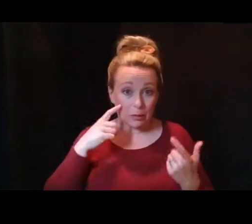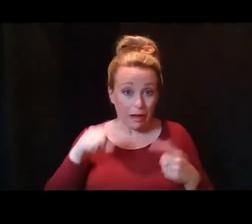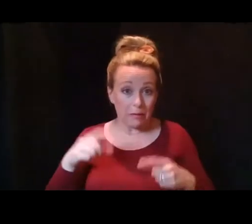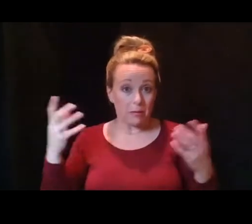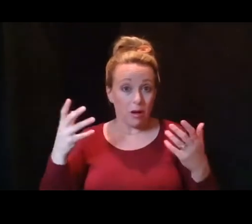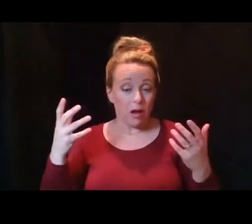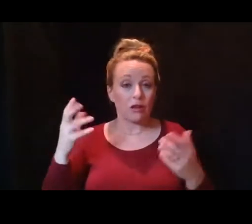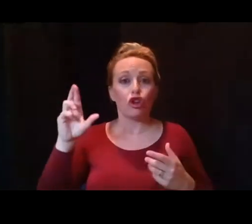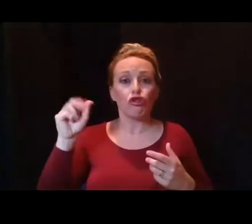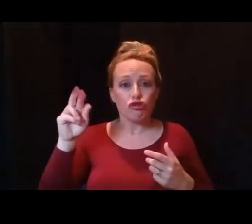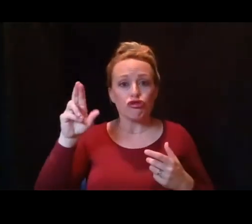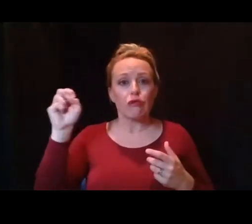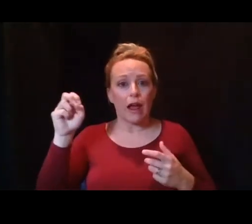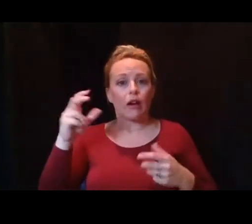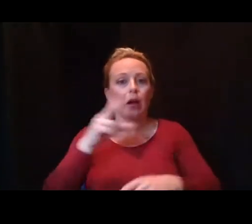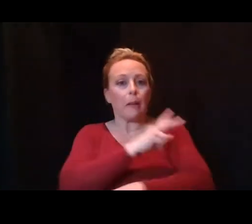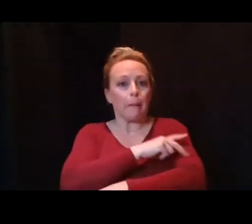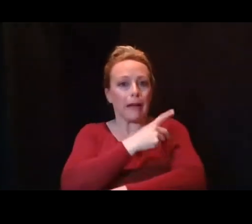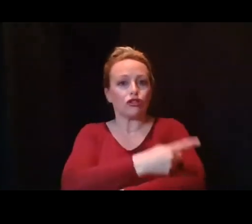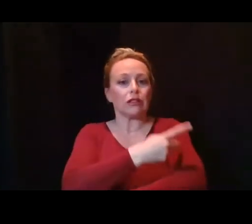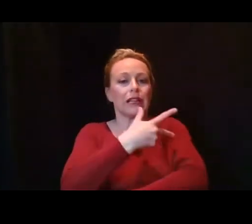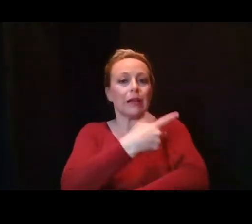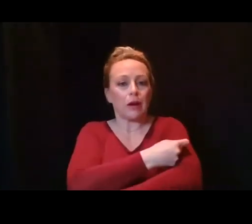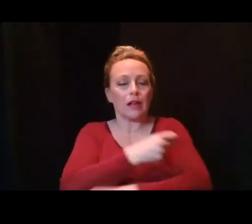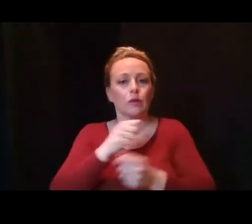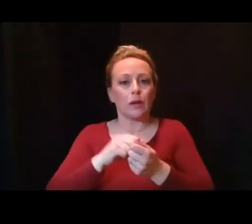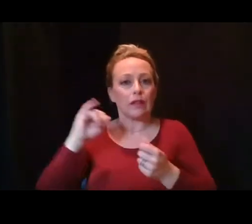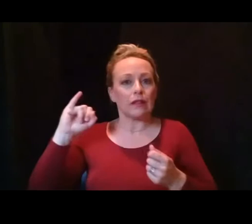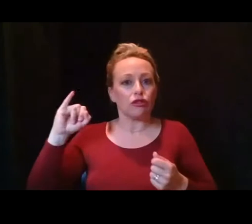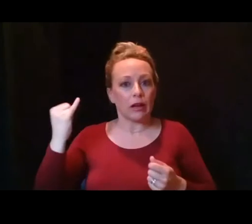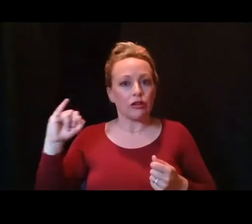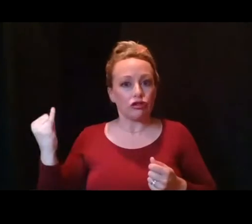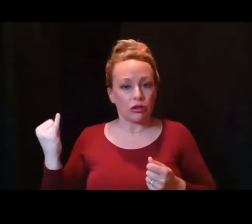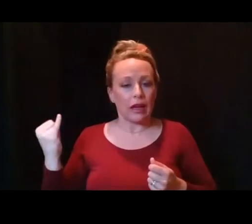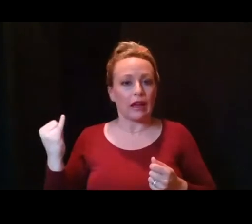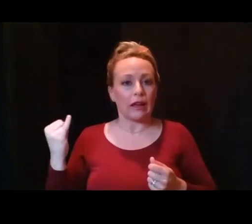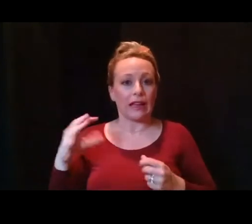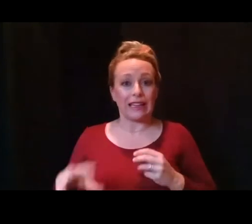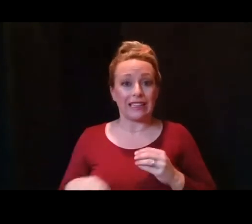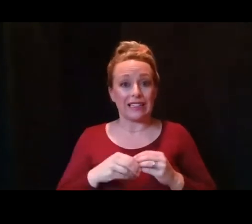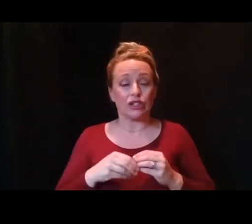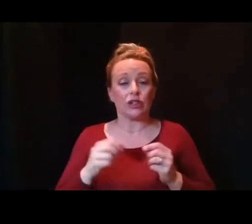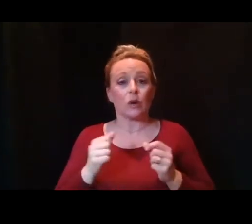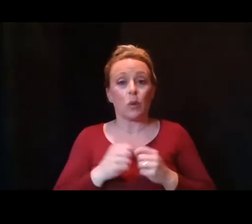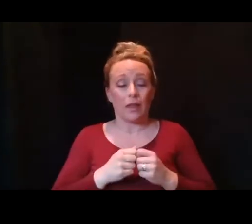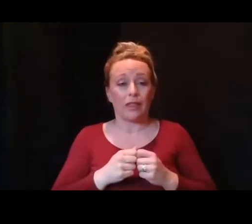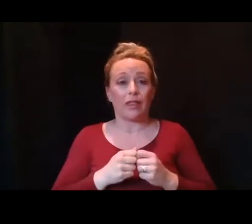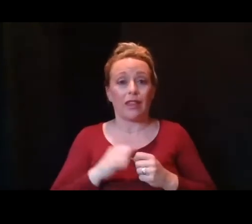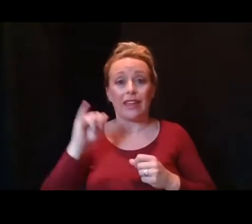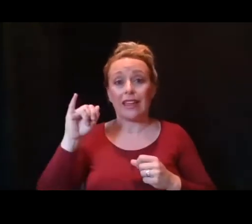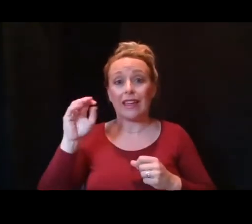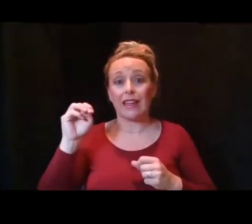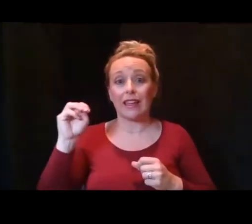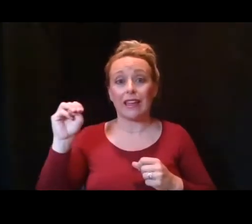patients immunized with the J&J vaccine, in addition to making an immune response to